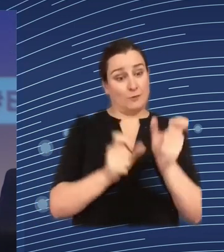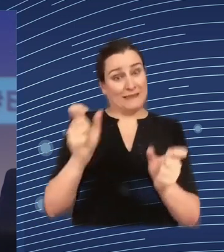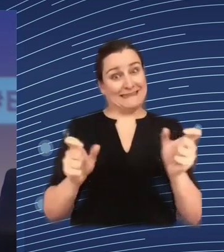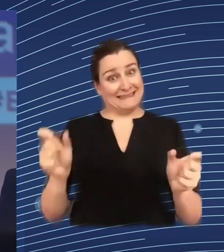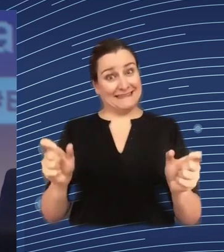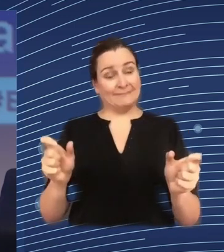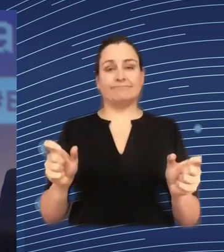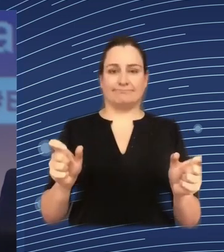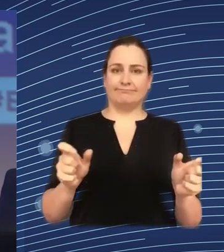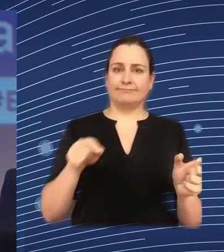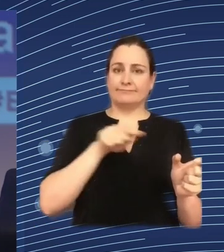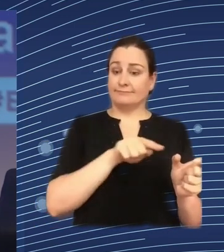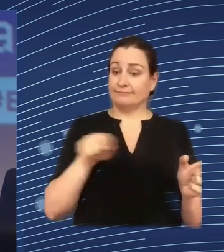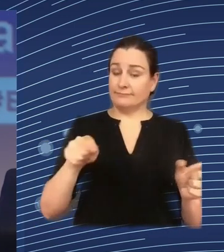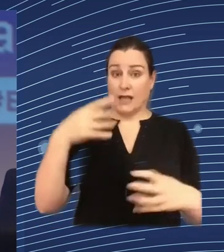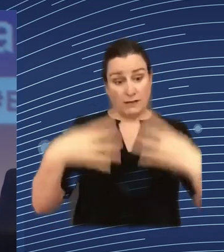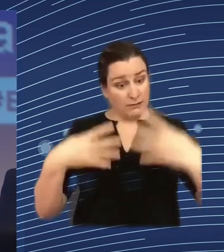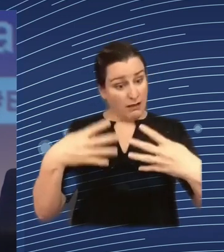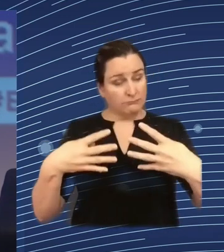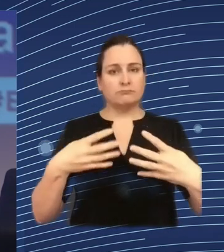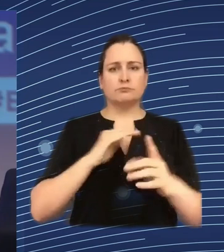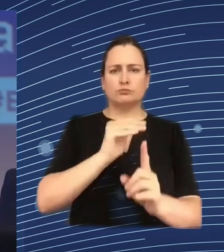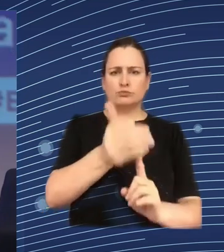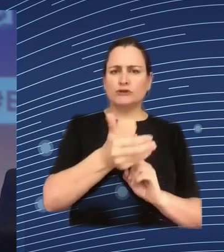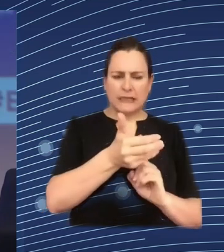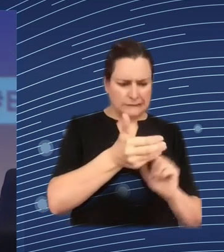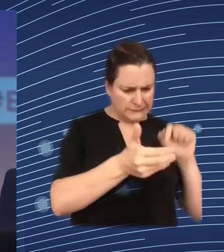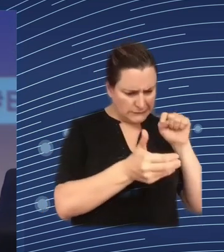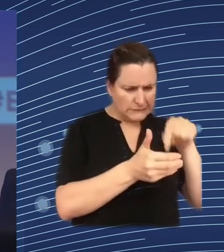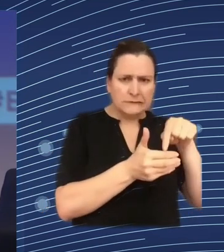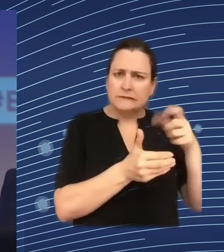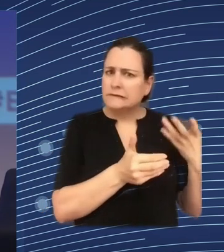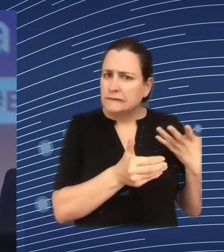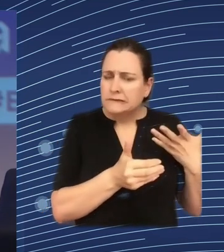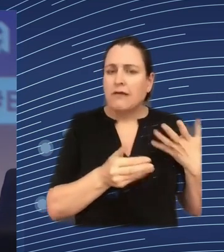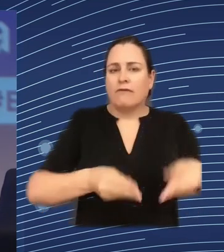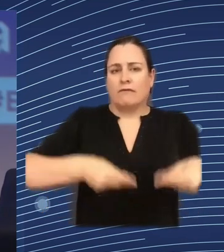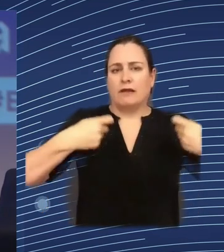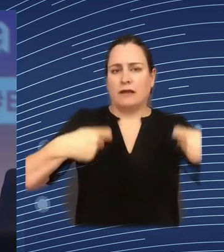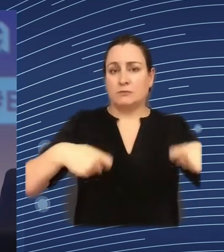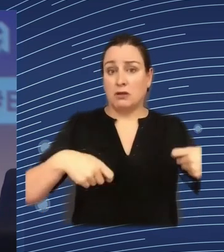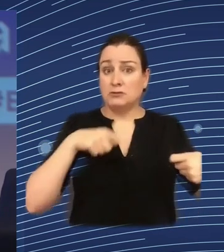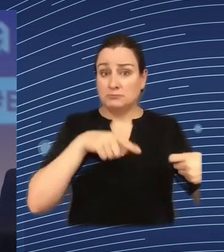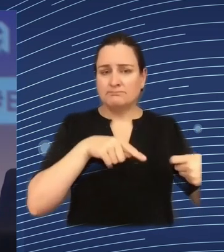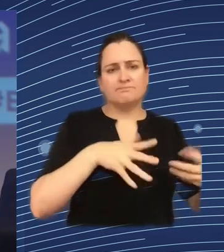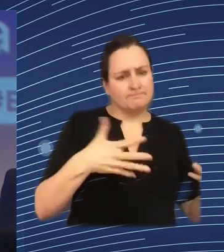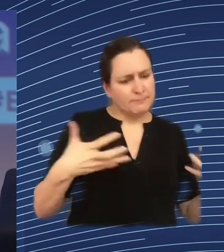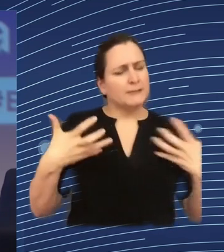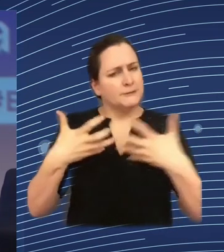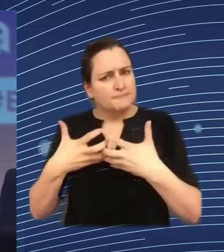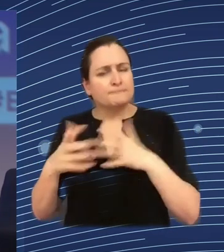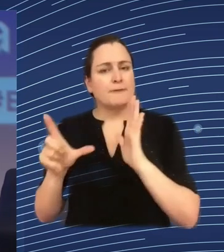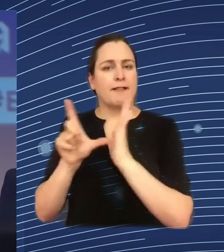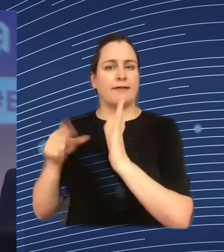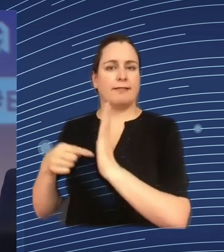flexible guarantee a high level of data protection and provide legal clarity for